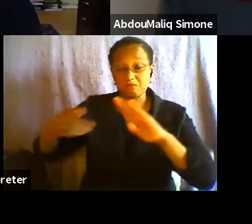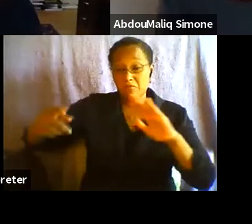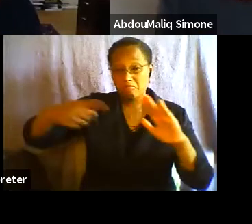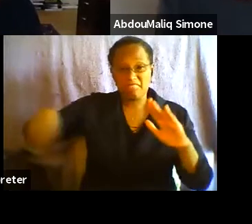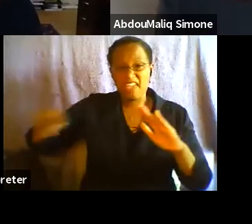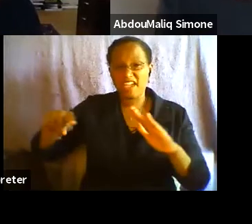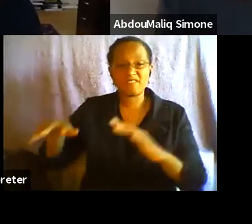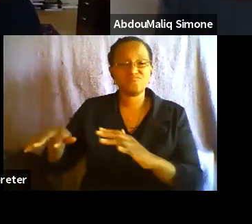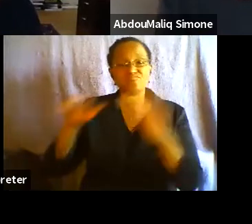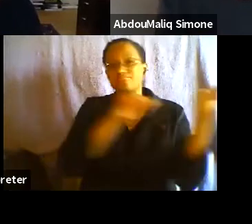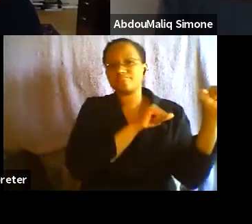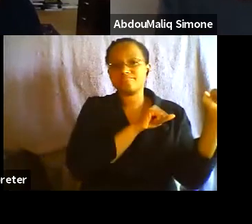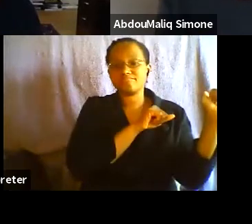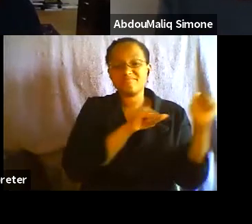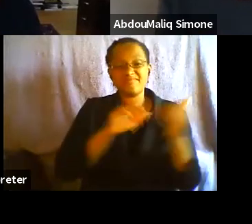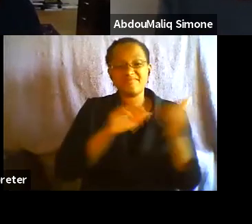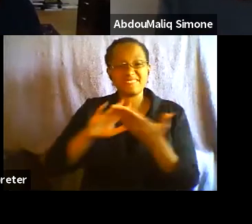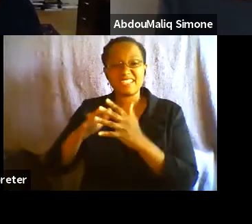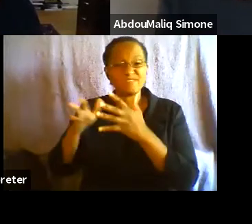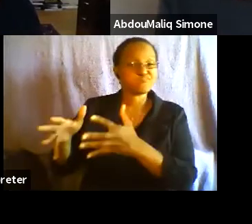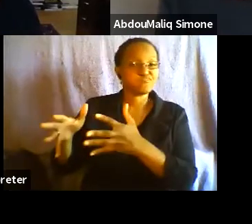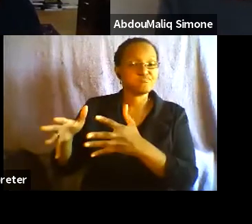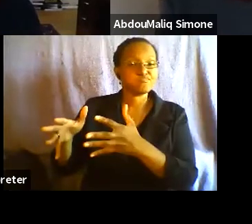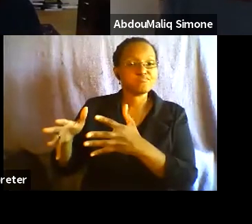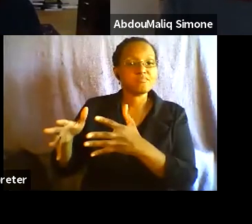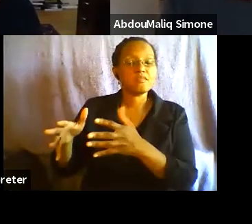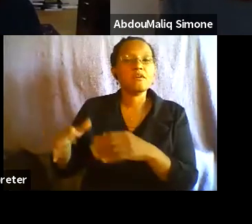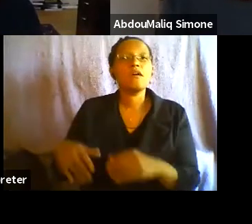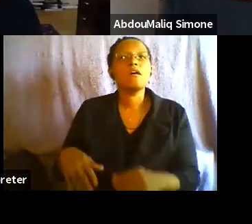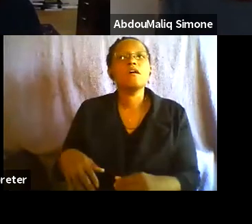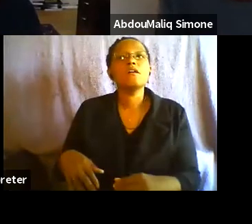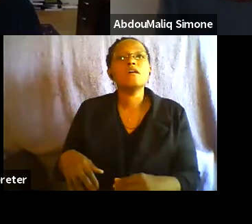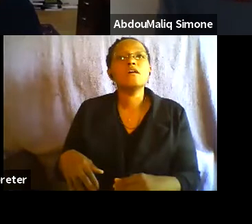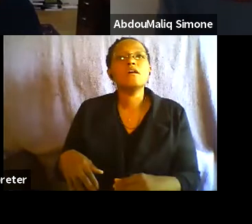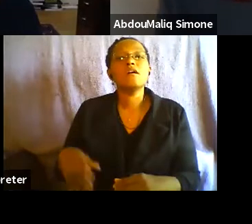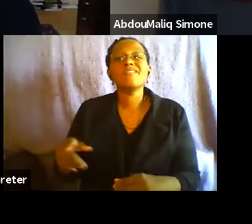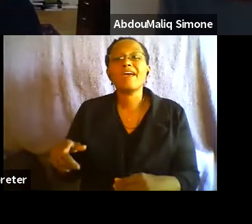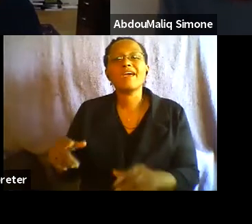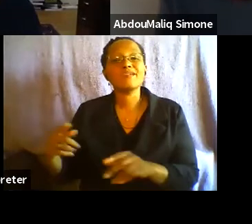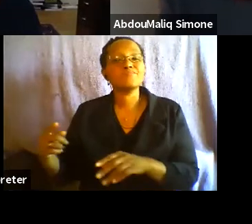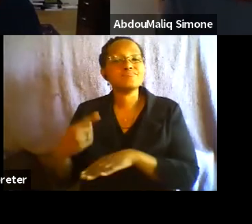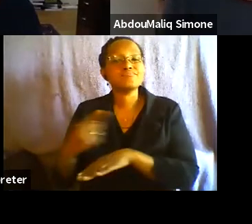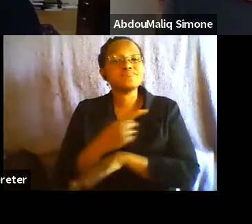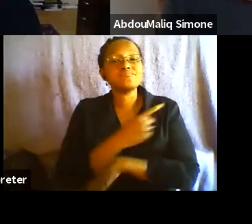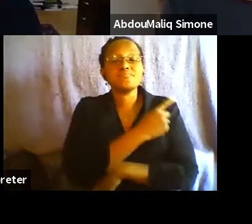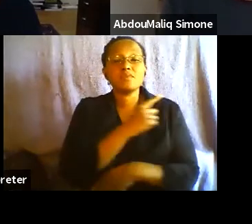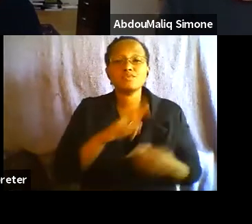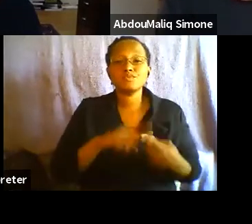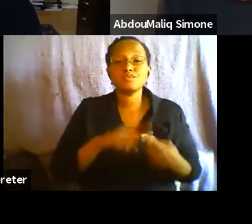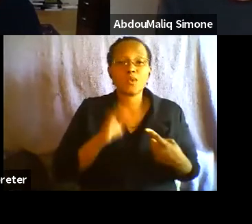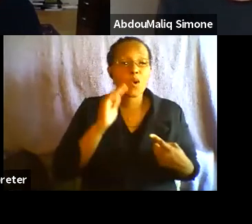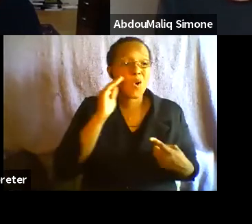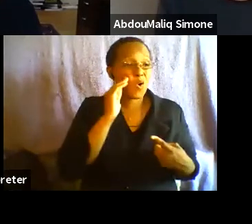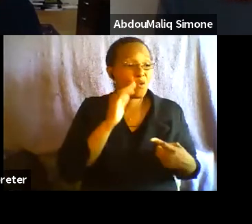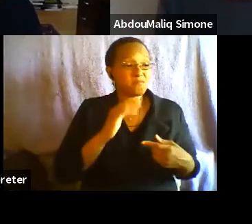city with large treks to their homes in other